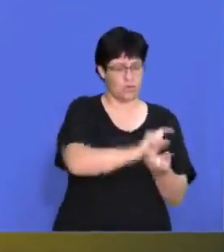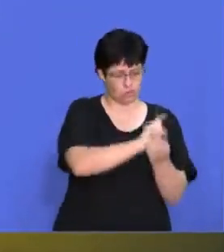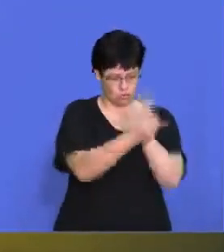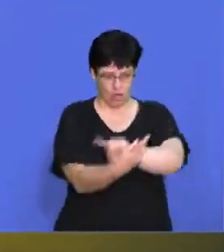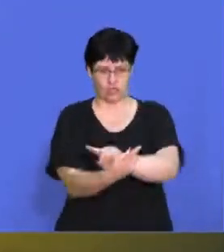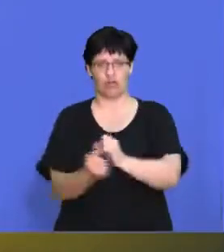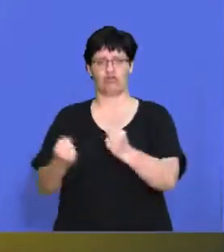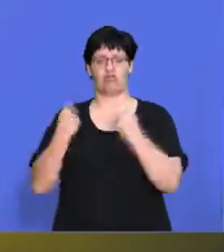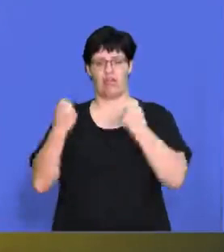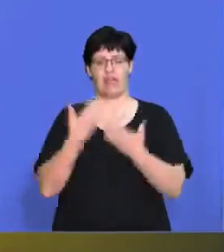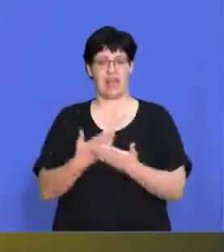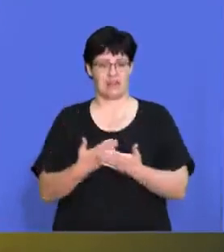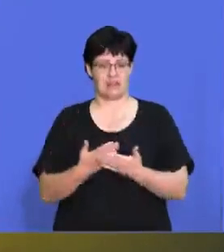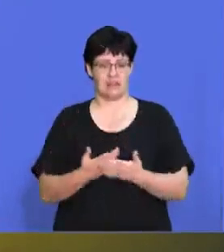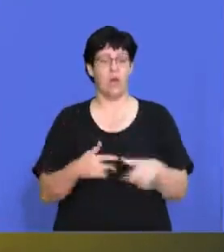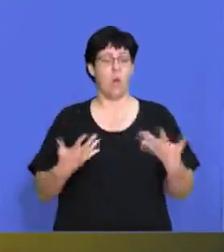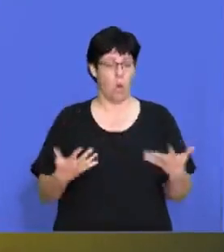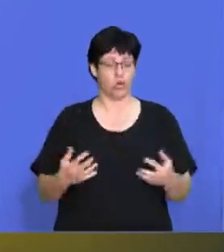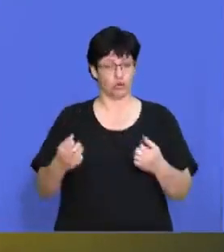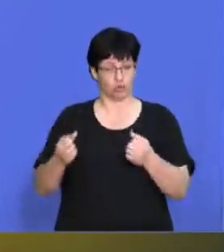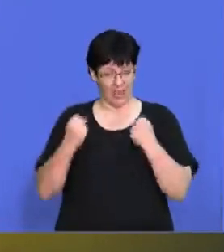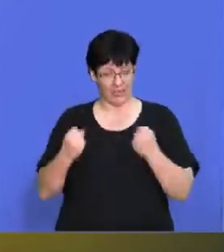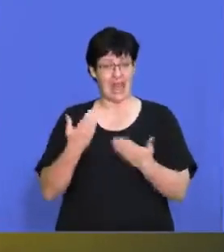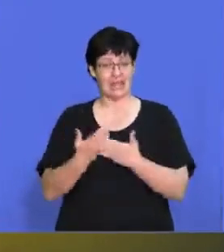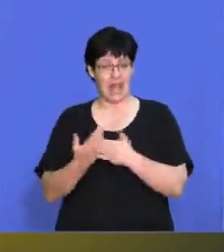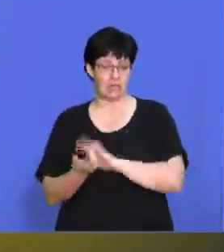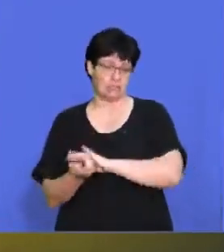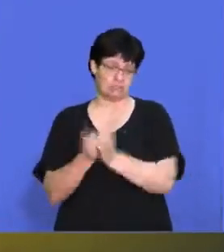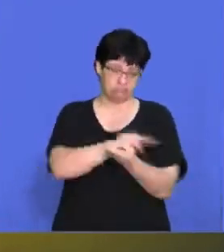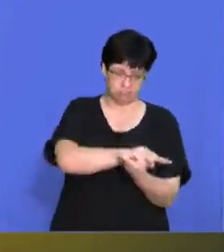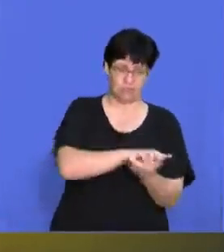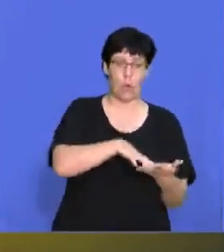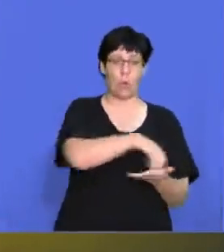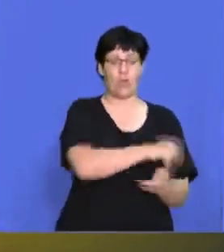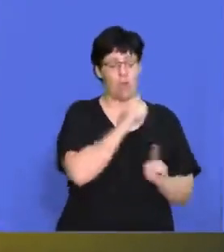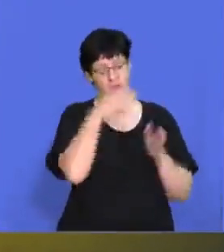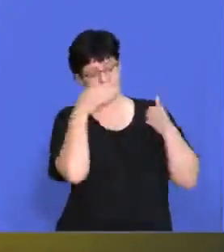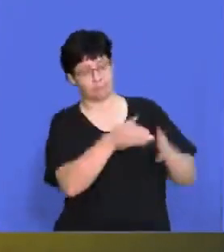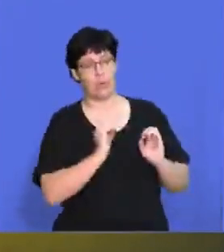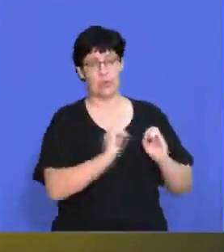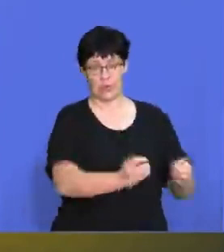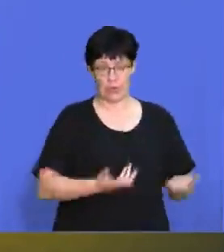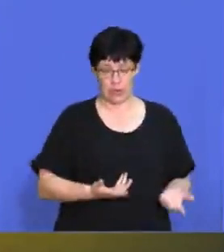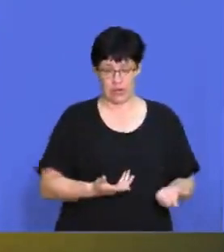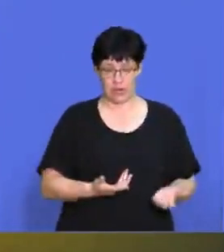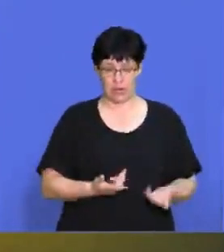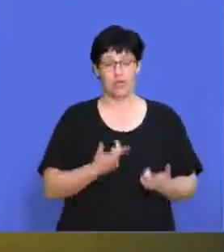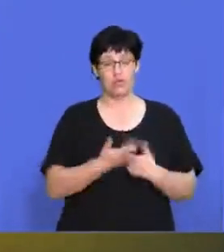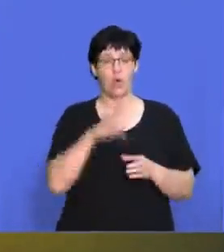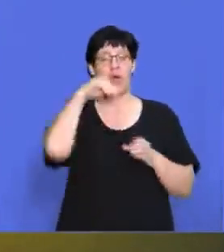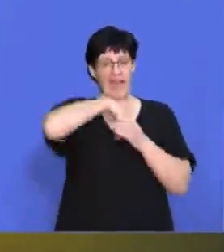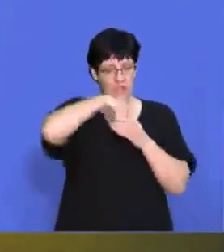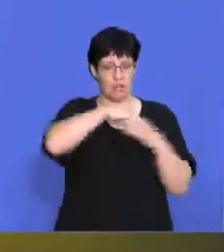to. A strength of ours could potentially become a weakness if we don't pay enough attention to it. So that's internal to the business,